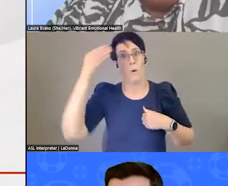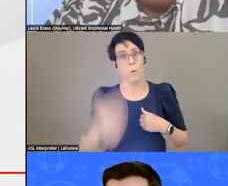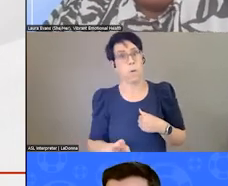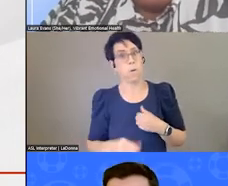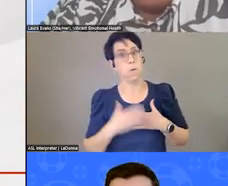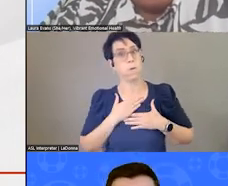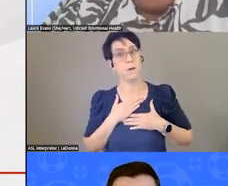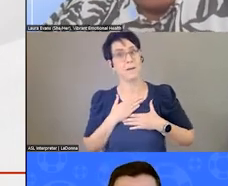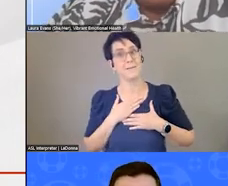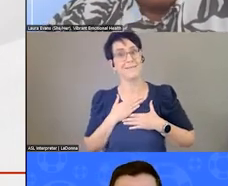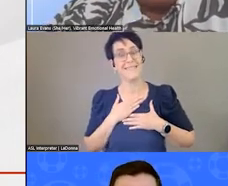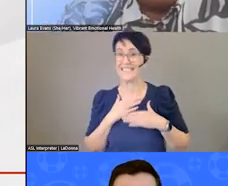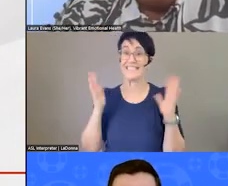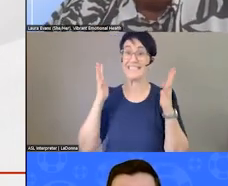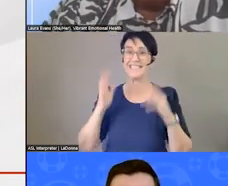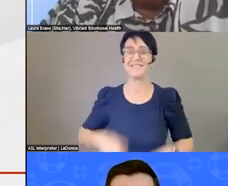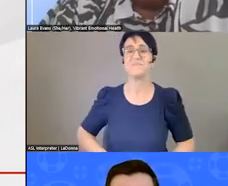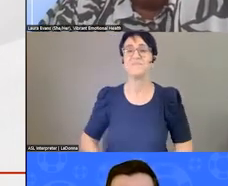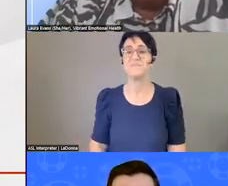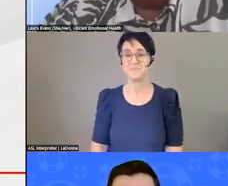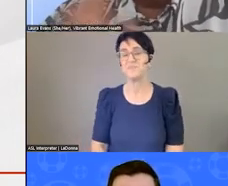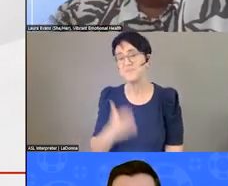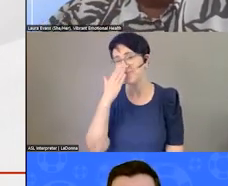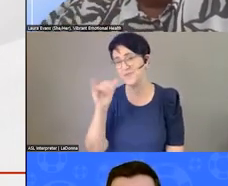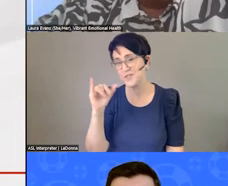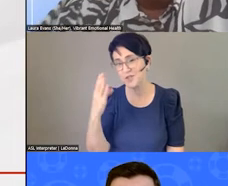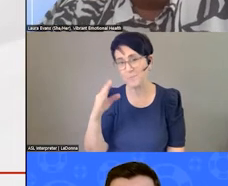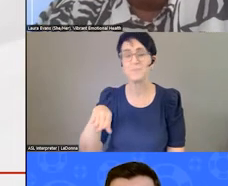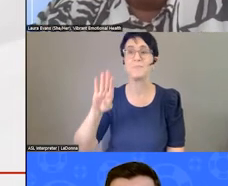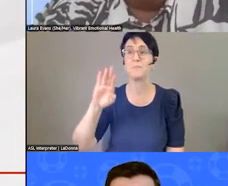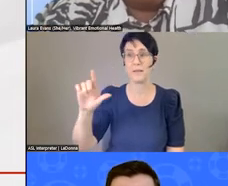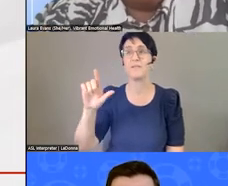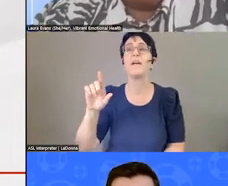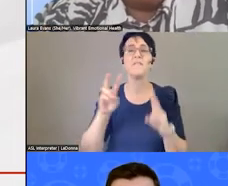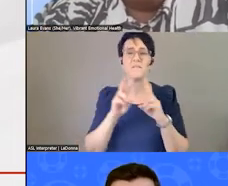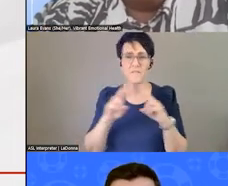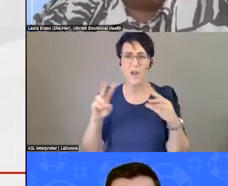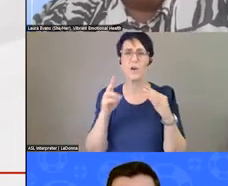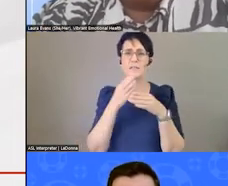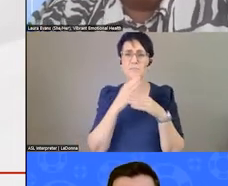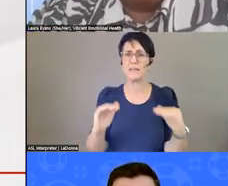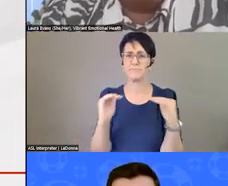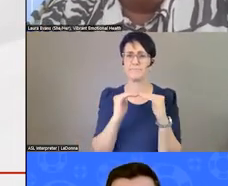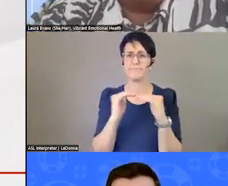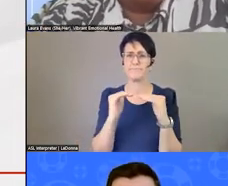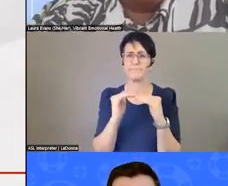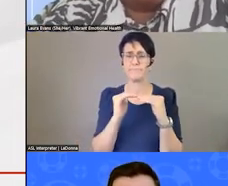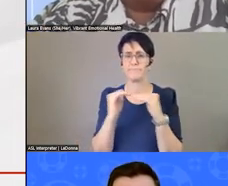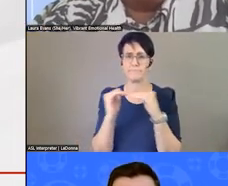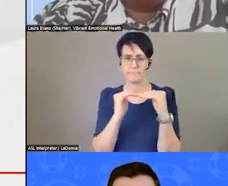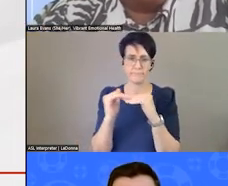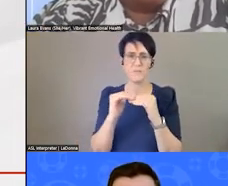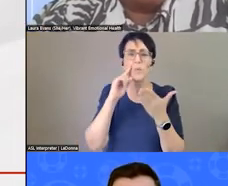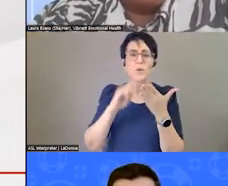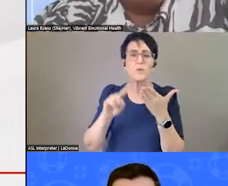Wonderful. Yes. Good job, Bill. This was split pretty evenly between some folks when we took a look at the